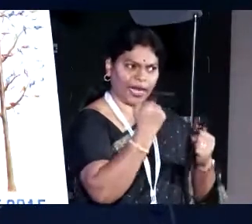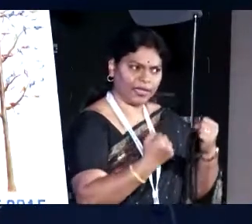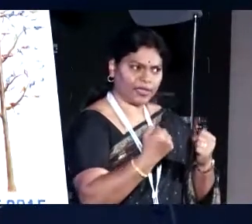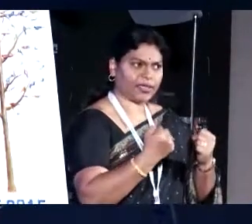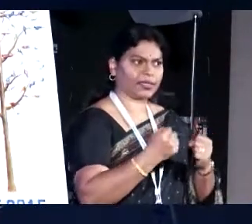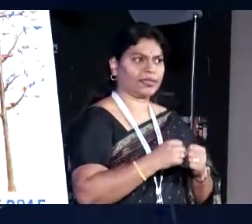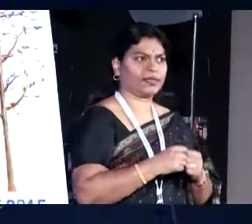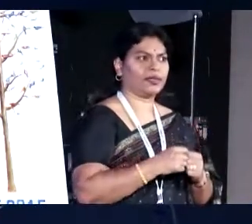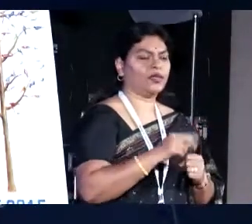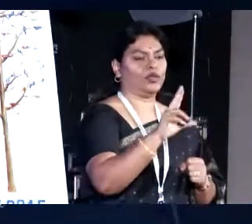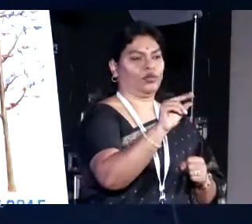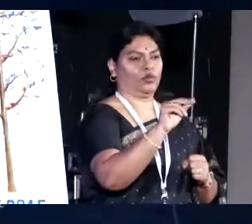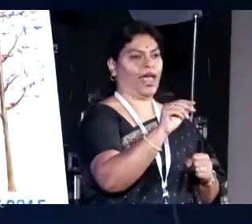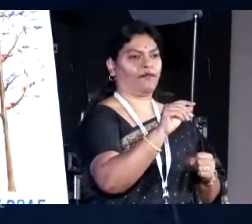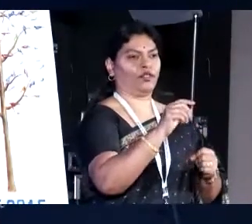you do not donate.